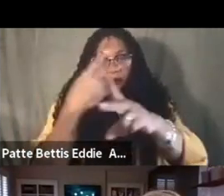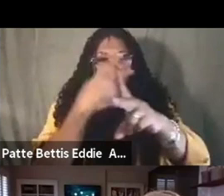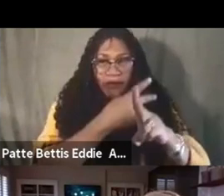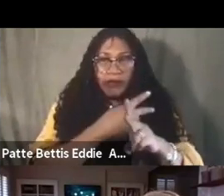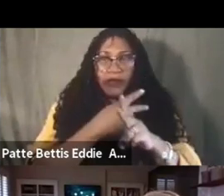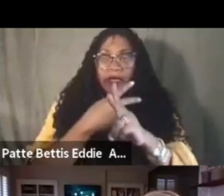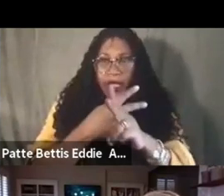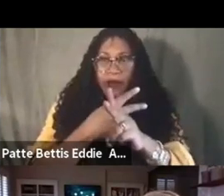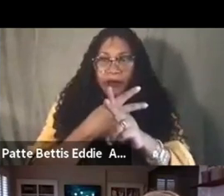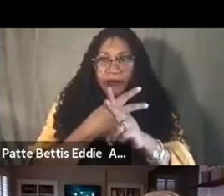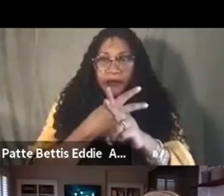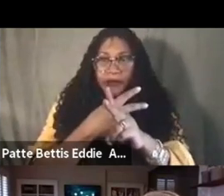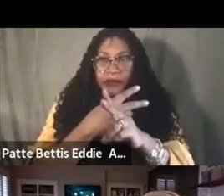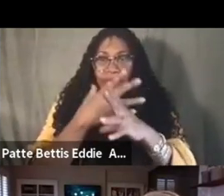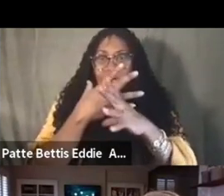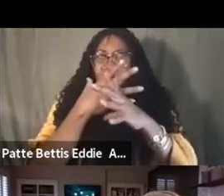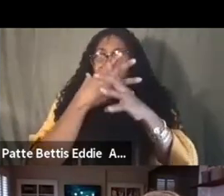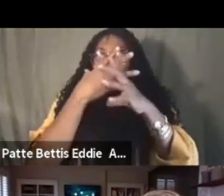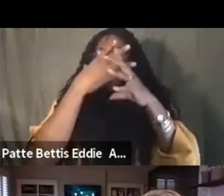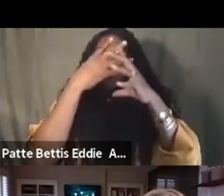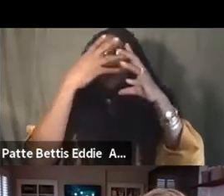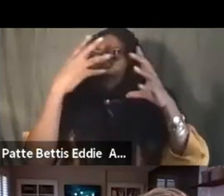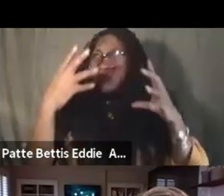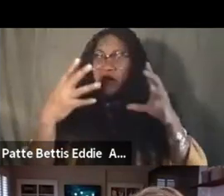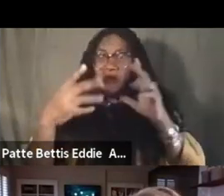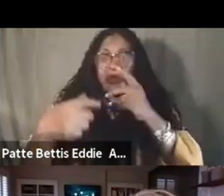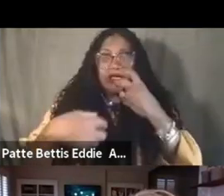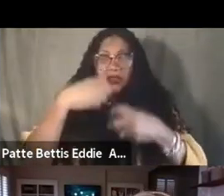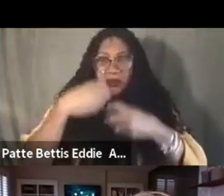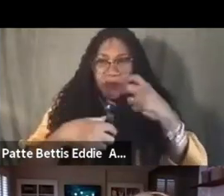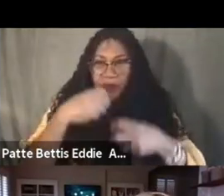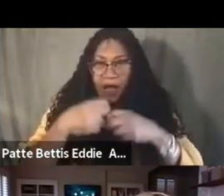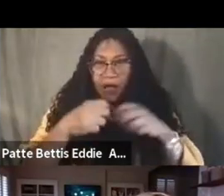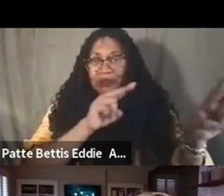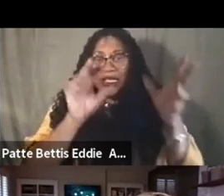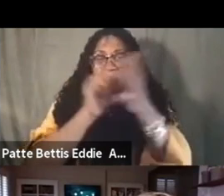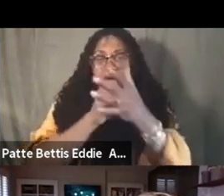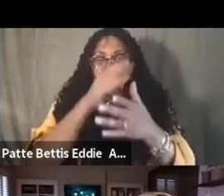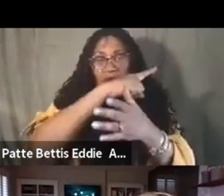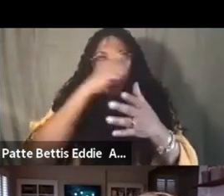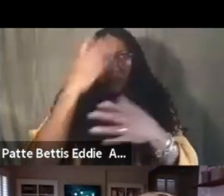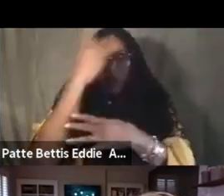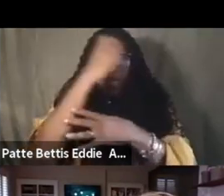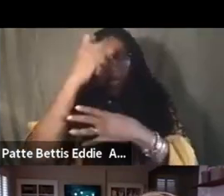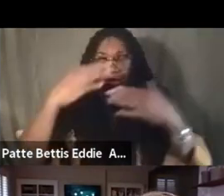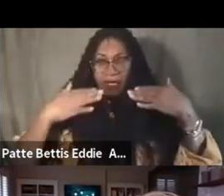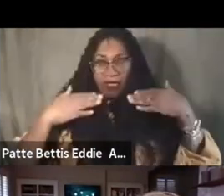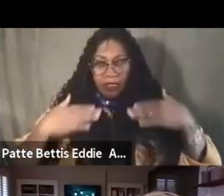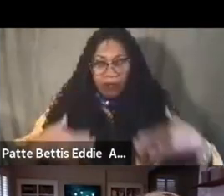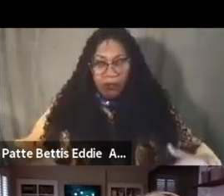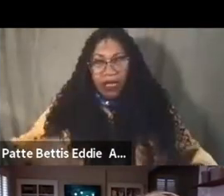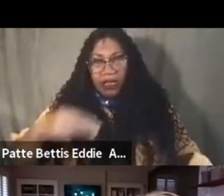i had so much trouble getting it up because of the black body has always been politicized they